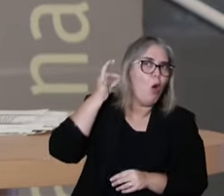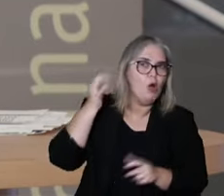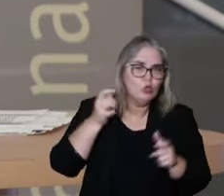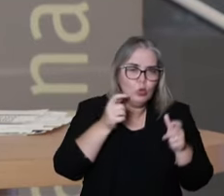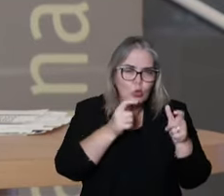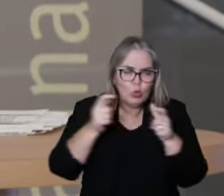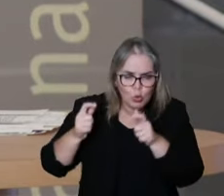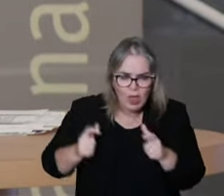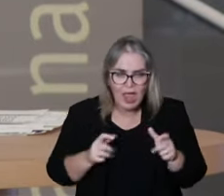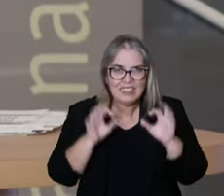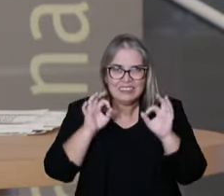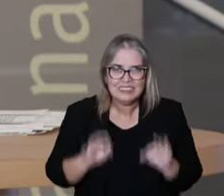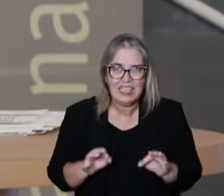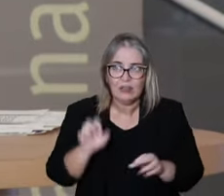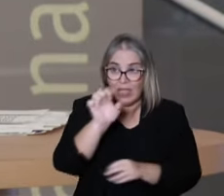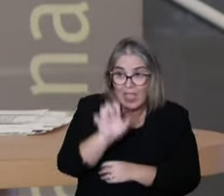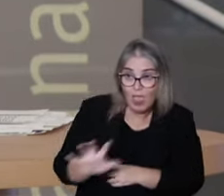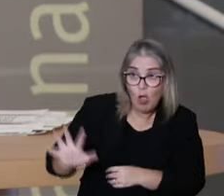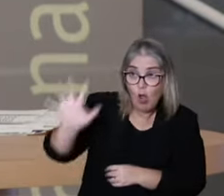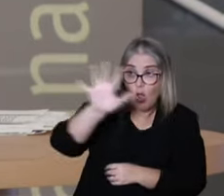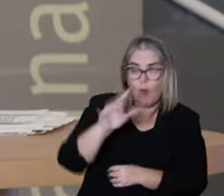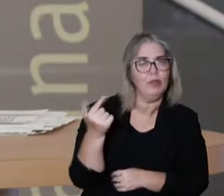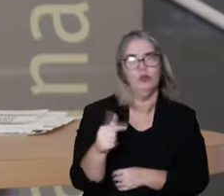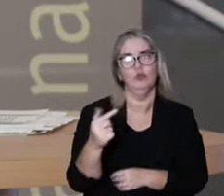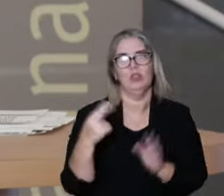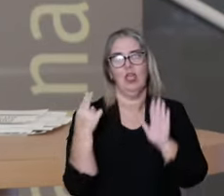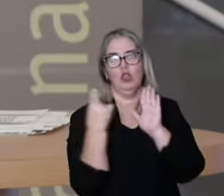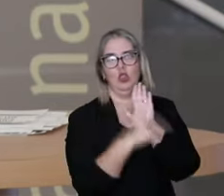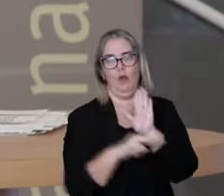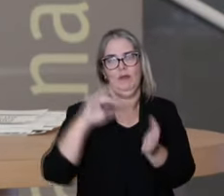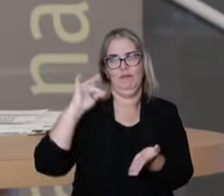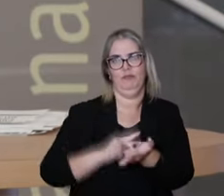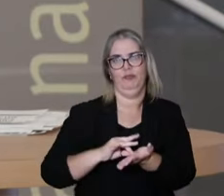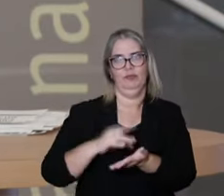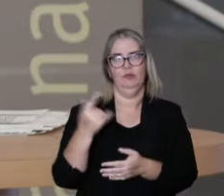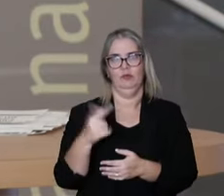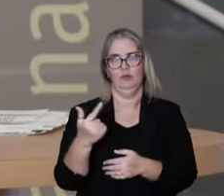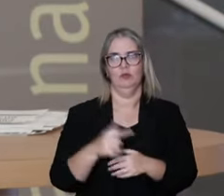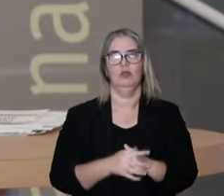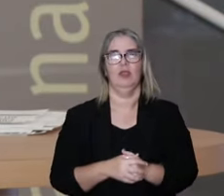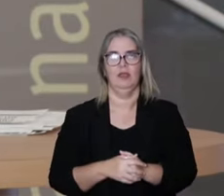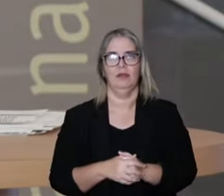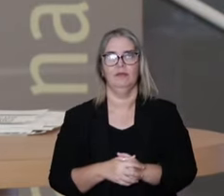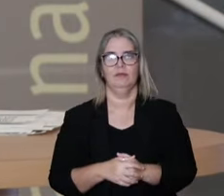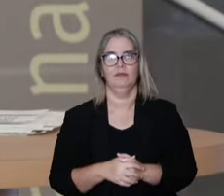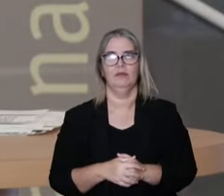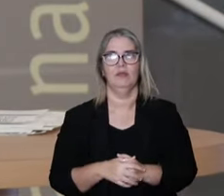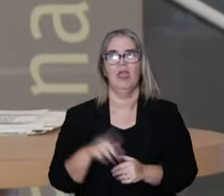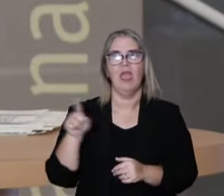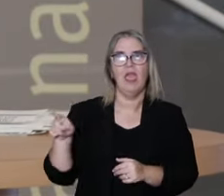of the points in acupuncture that came from Europe doesn't have the original names.